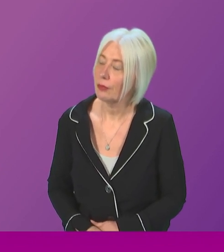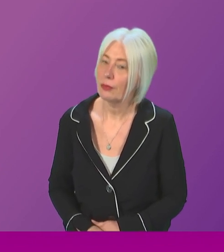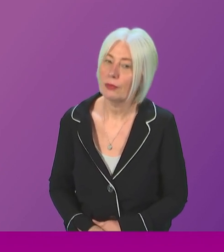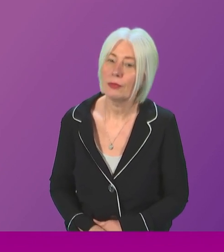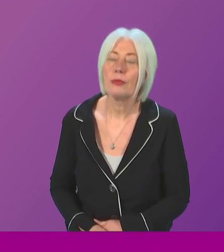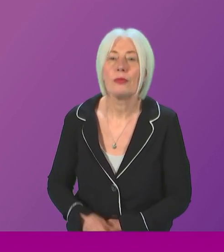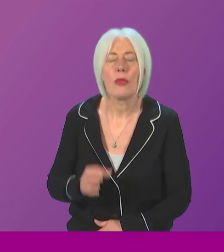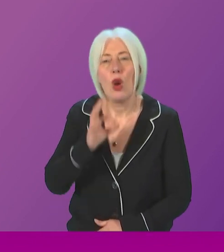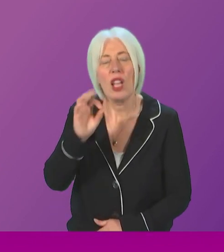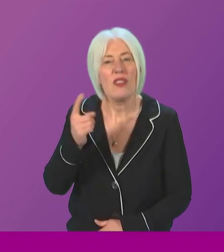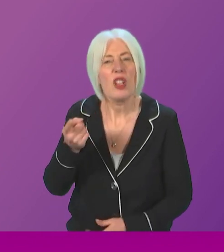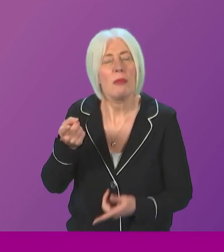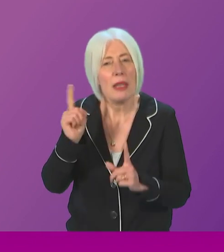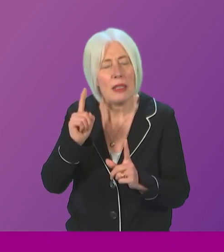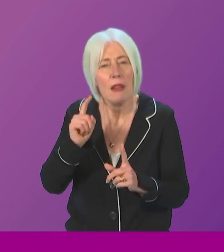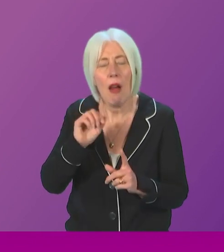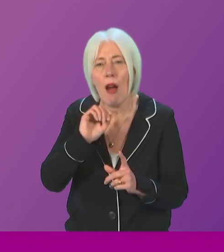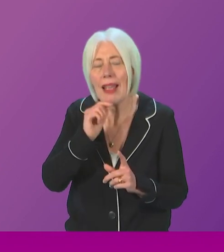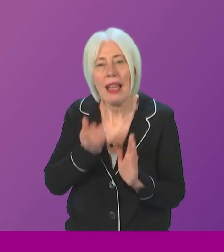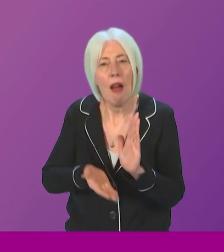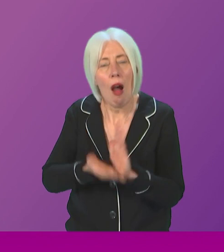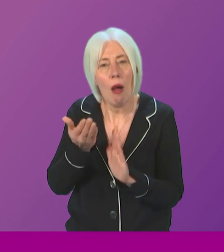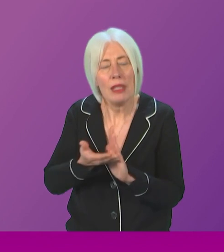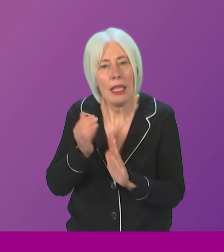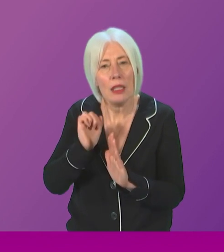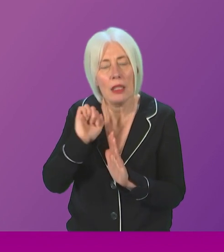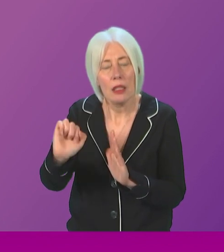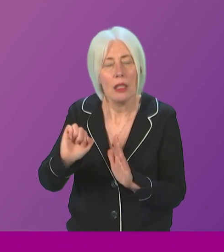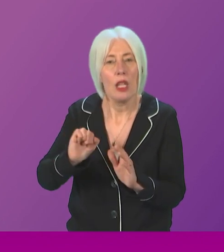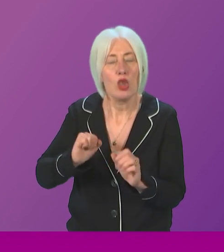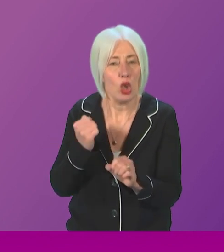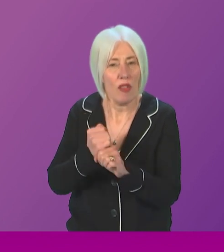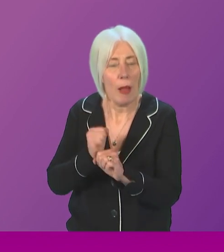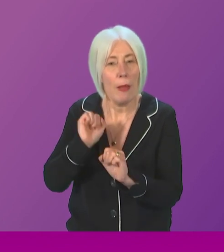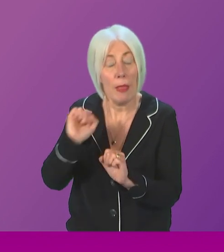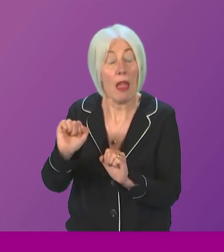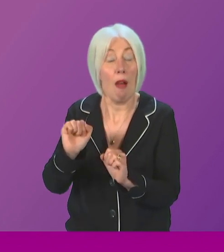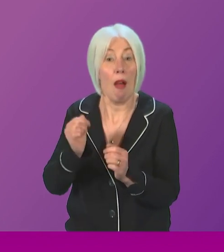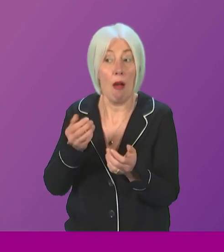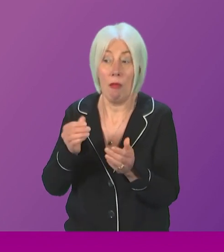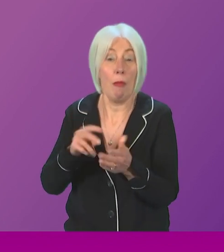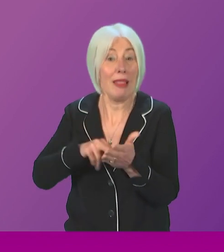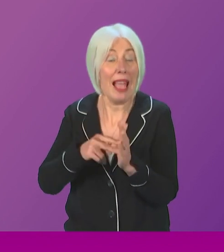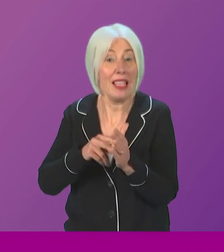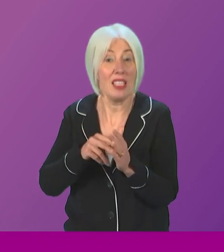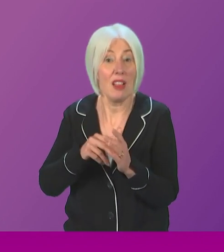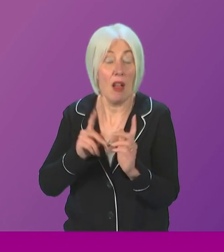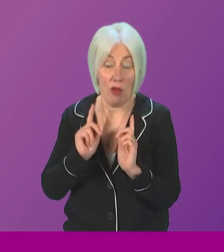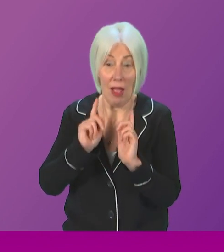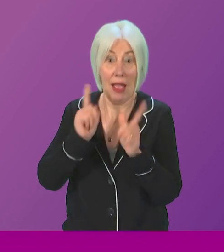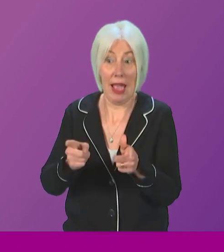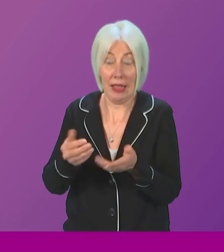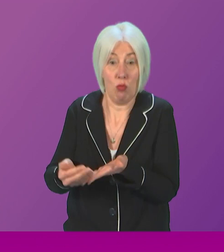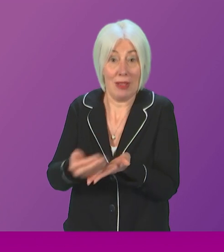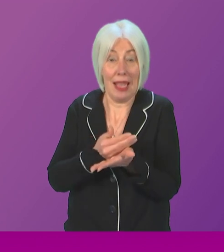To ask the First Minister whether he will provide an update on the Scottish Government's plans for highly protected marine areas following the end of its